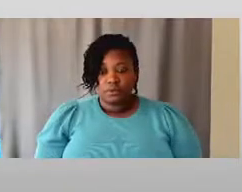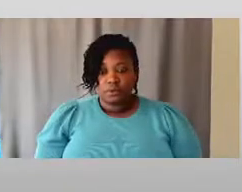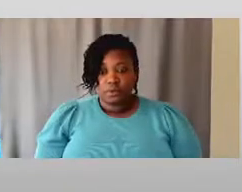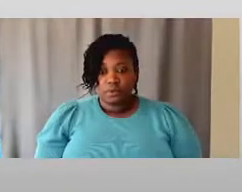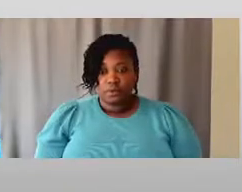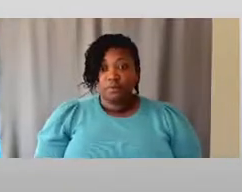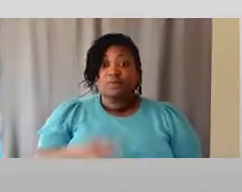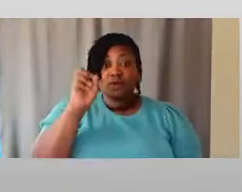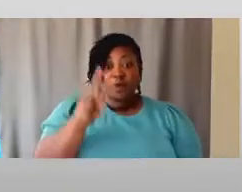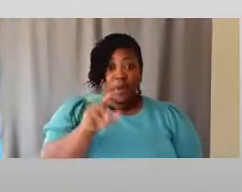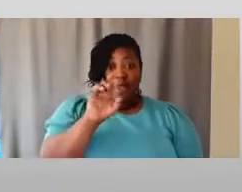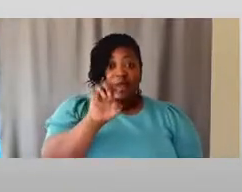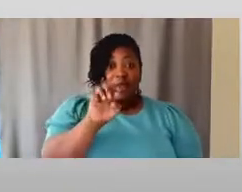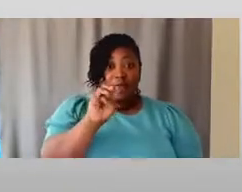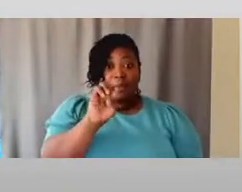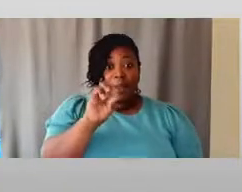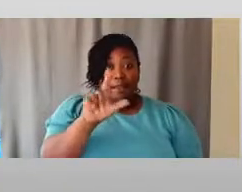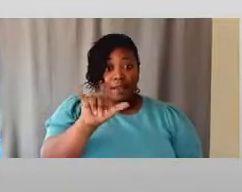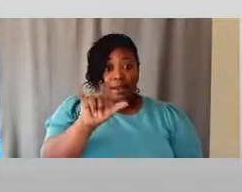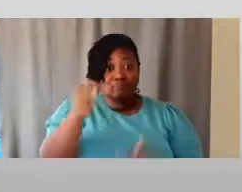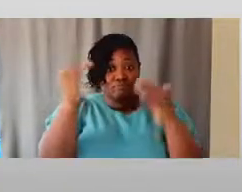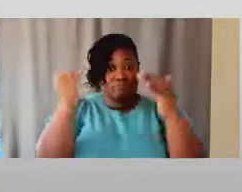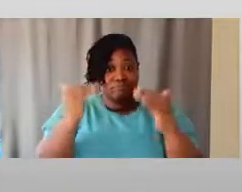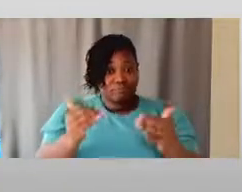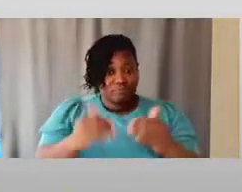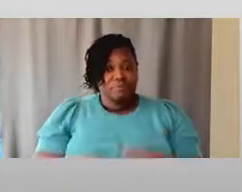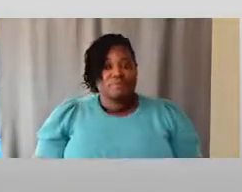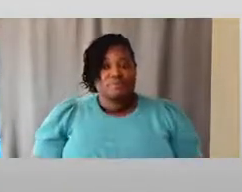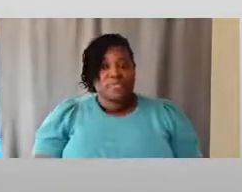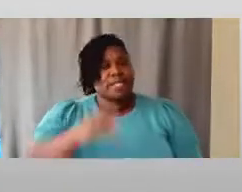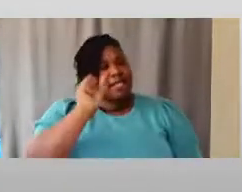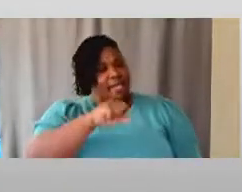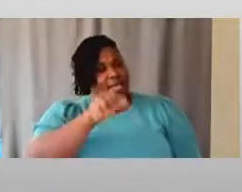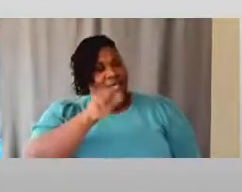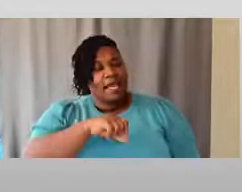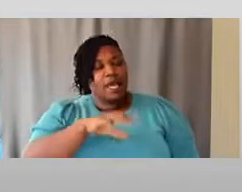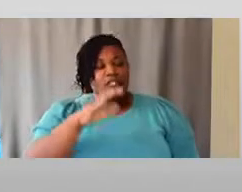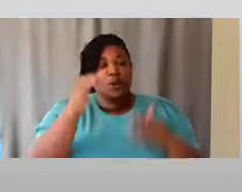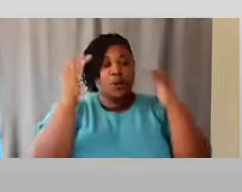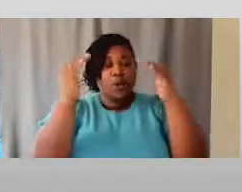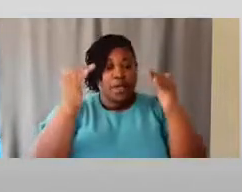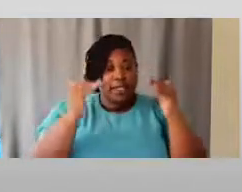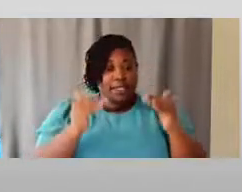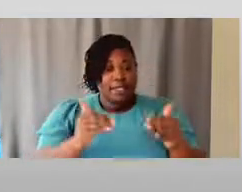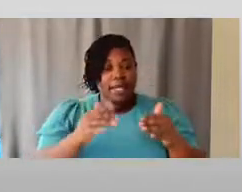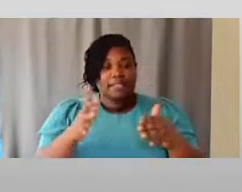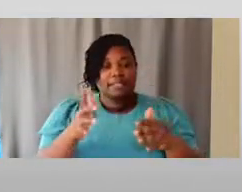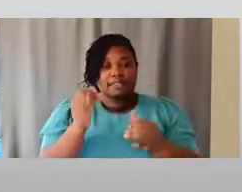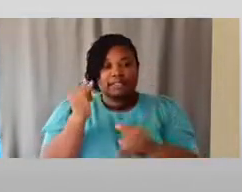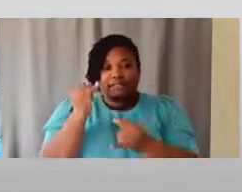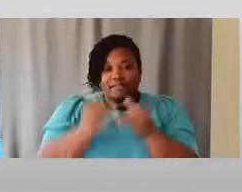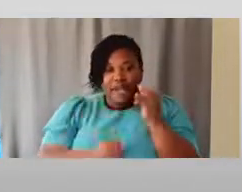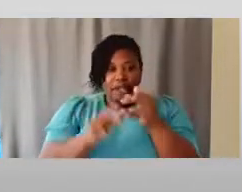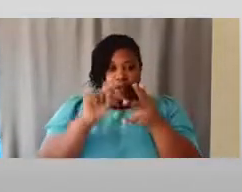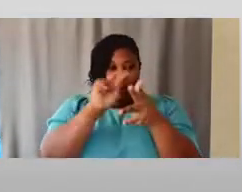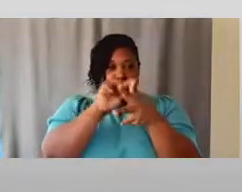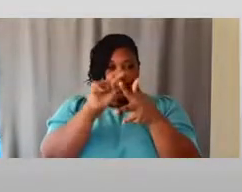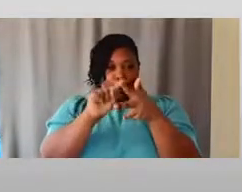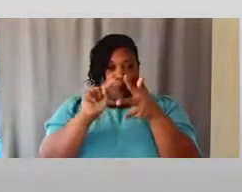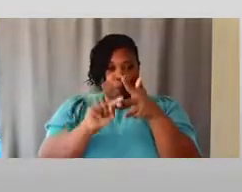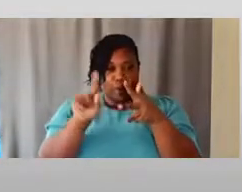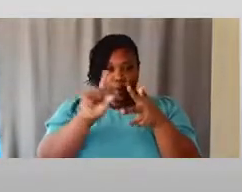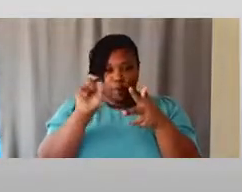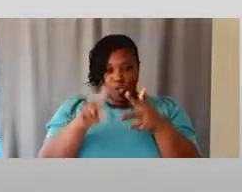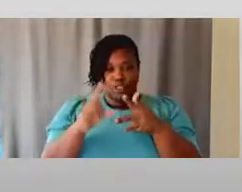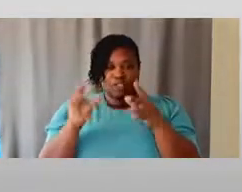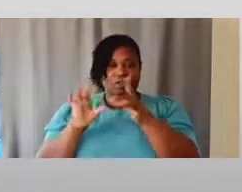Okay, Emily, let's go on to the next question. Great, yeah, so the next, the final three questions have more